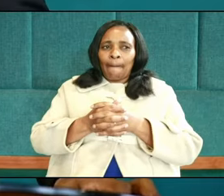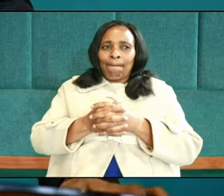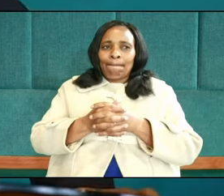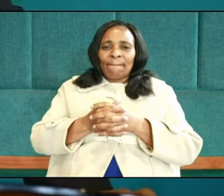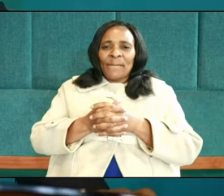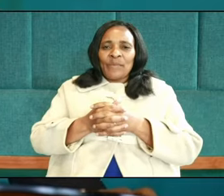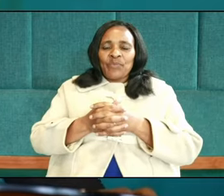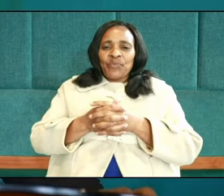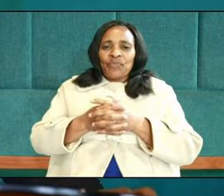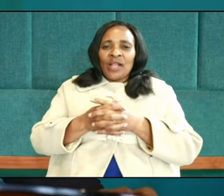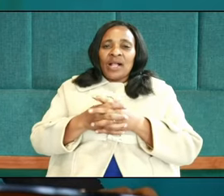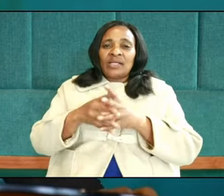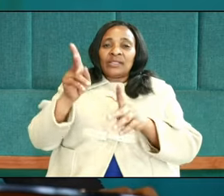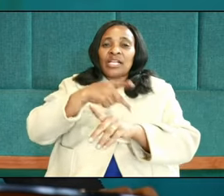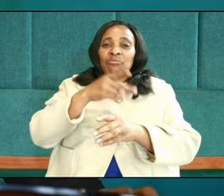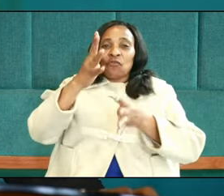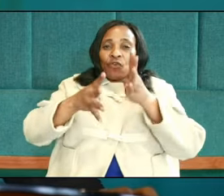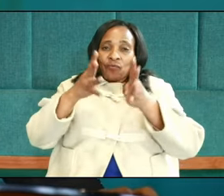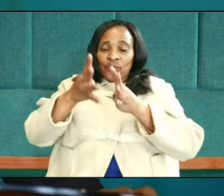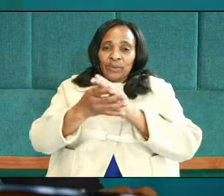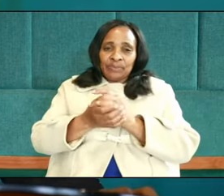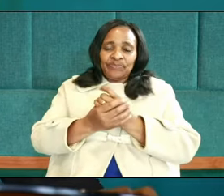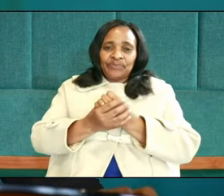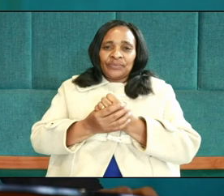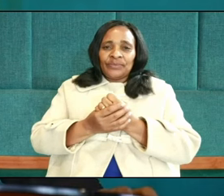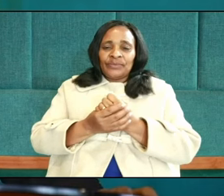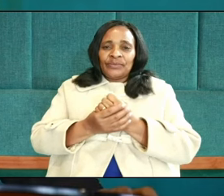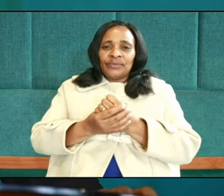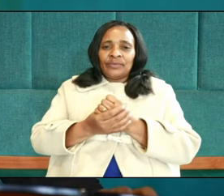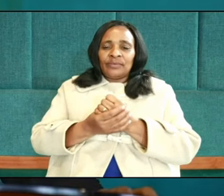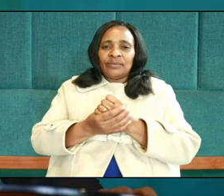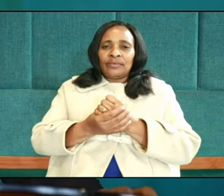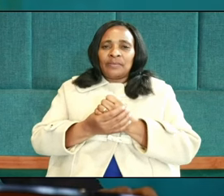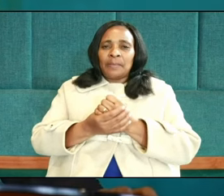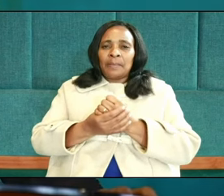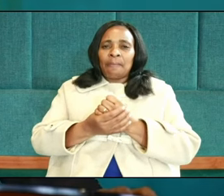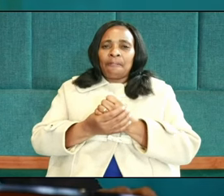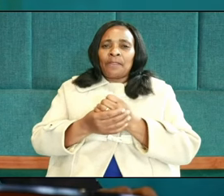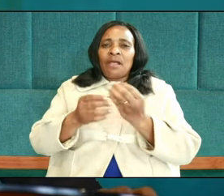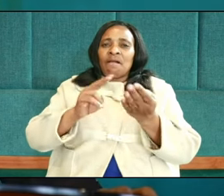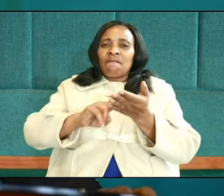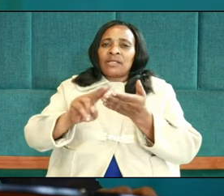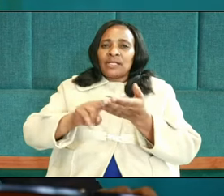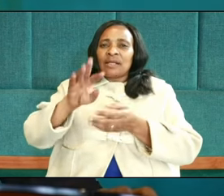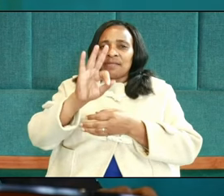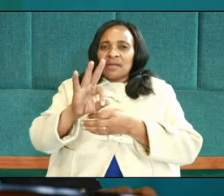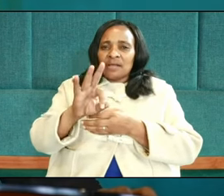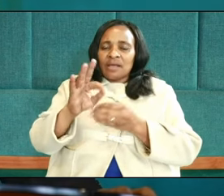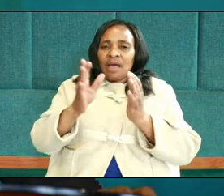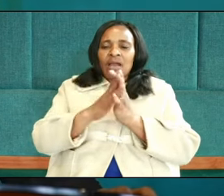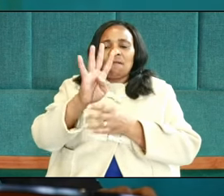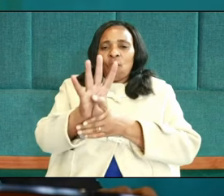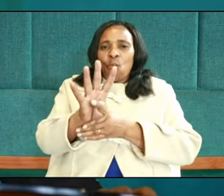Psalm 44, verses 3 and